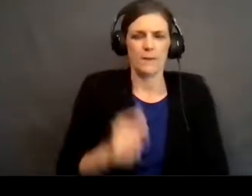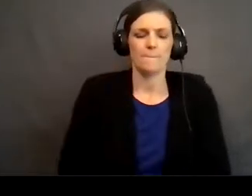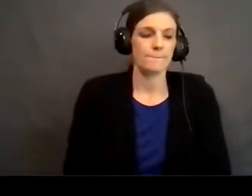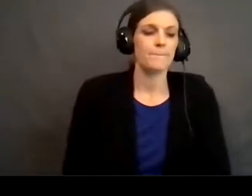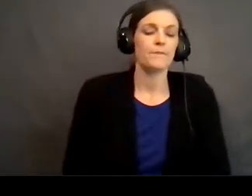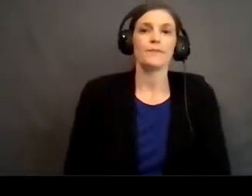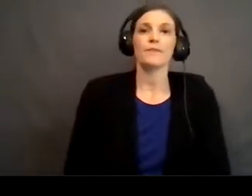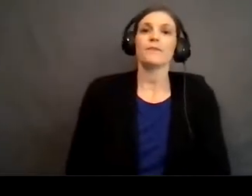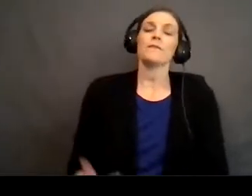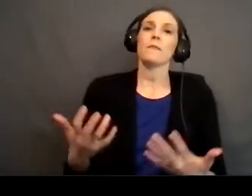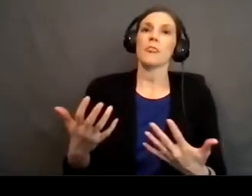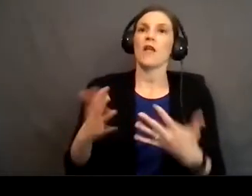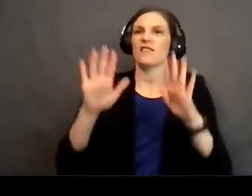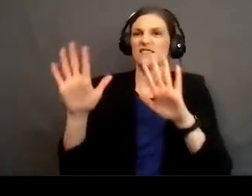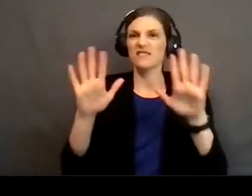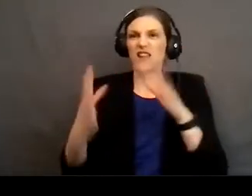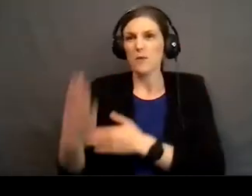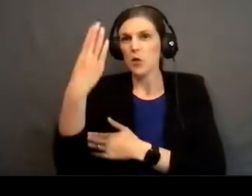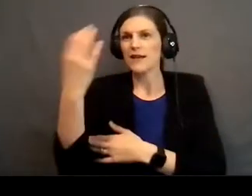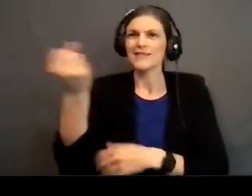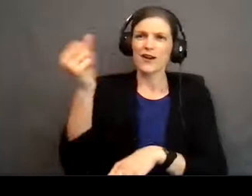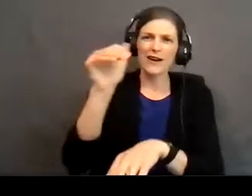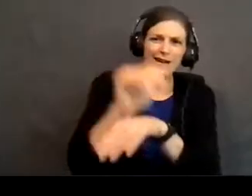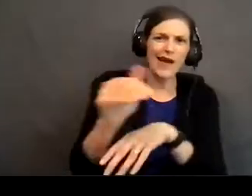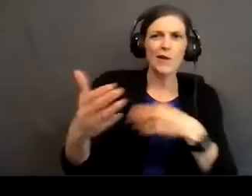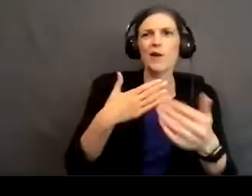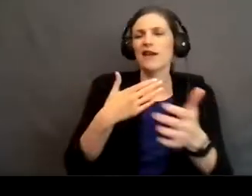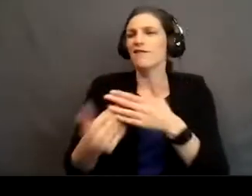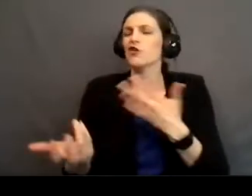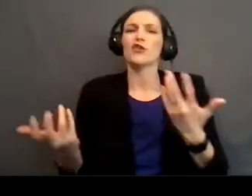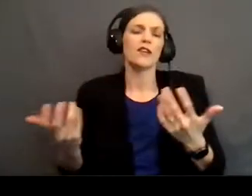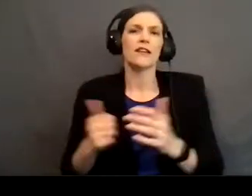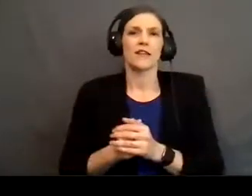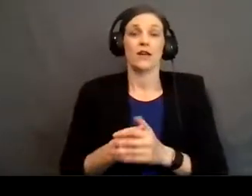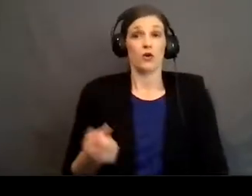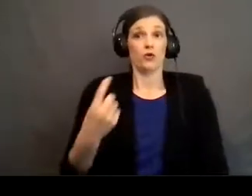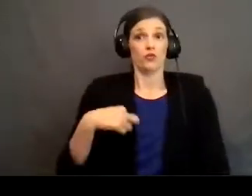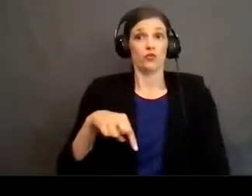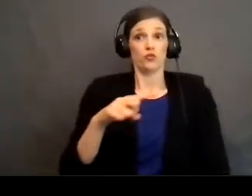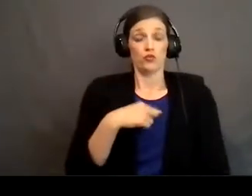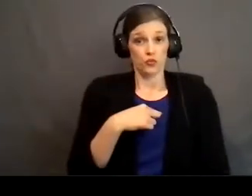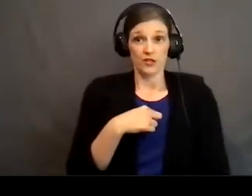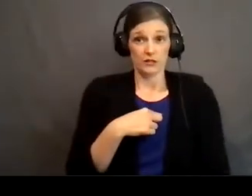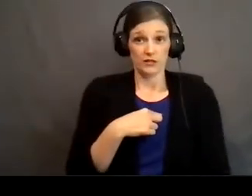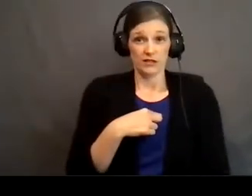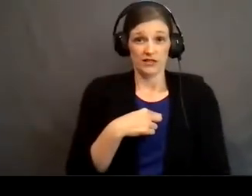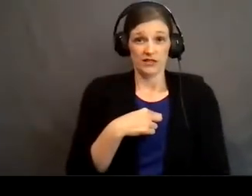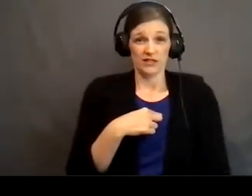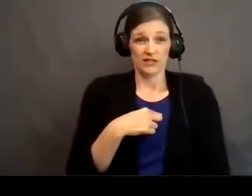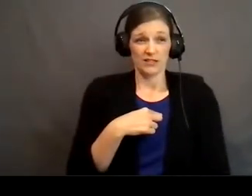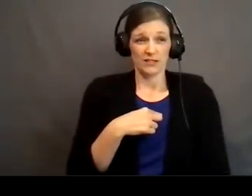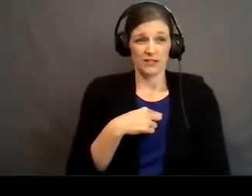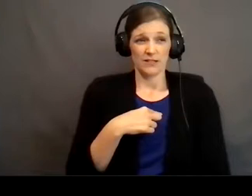Because on Sunday morning, on Saturday night, whatever it is, do we even treat